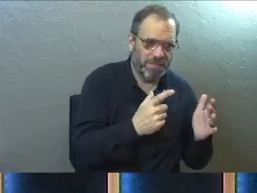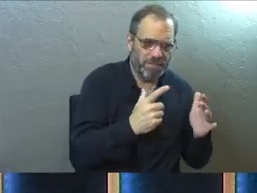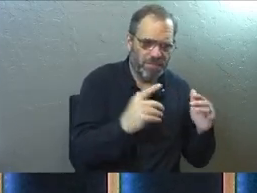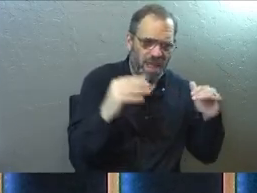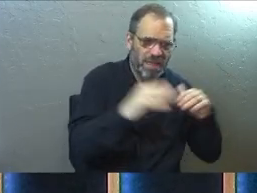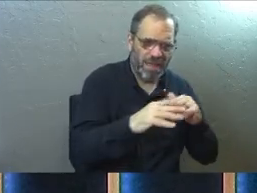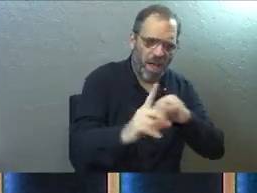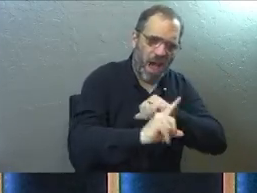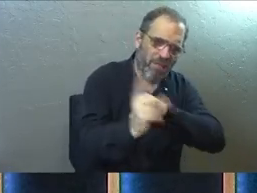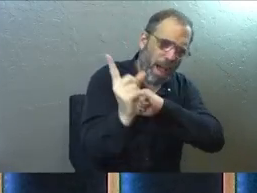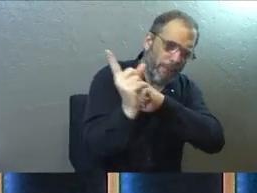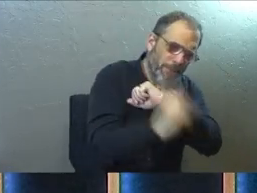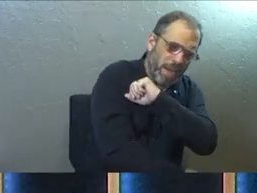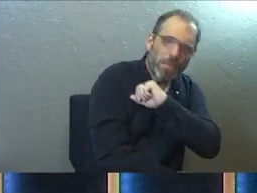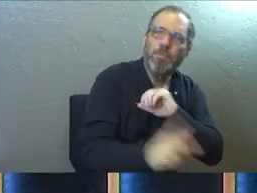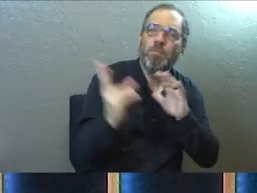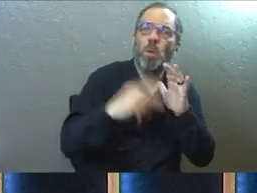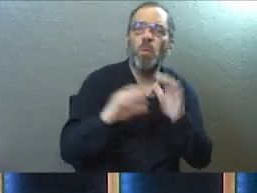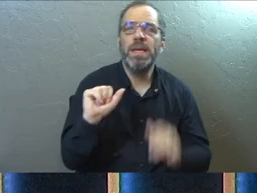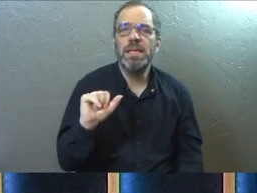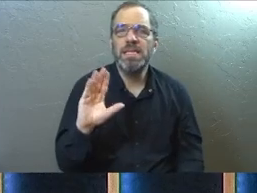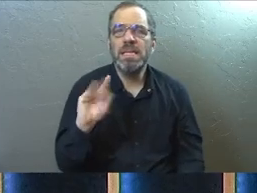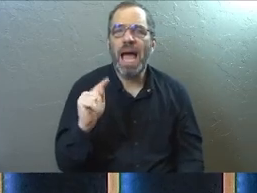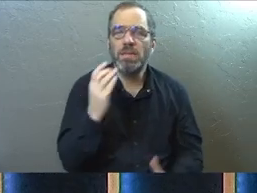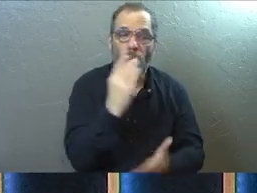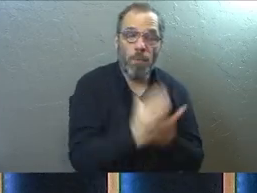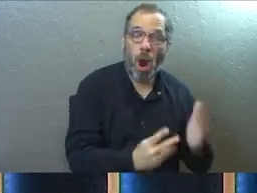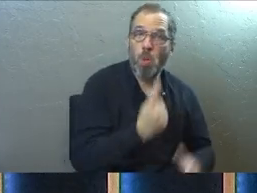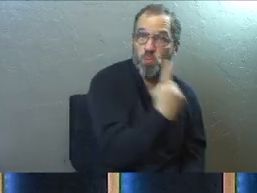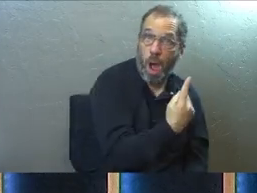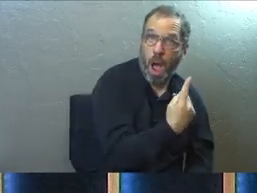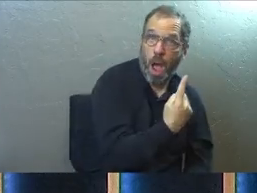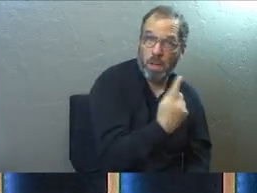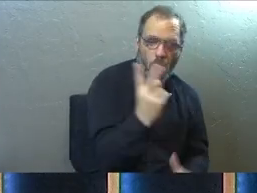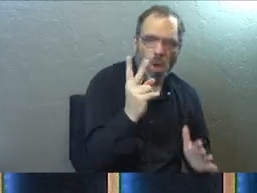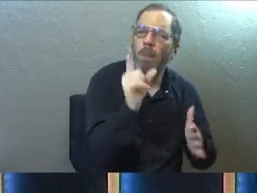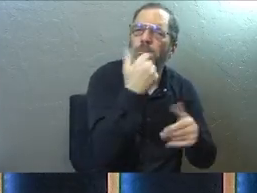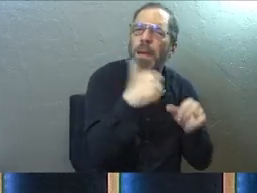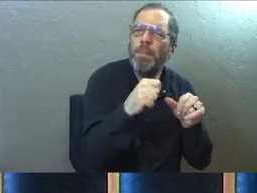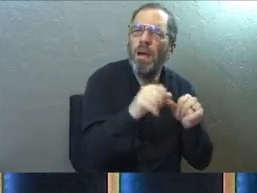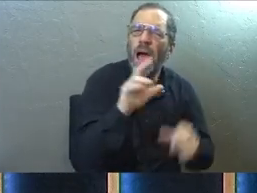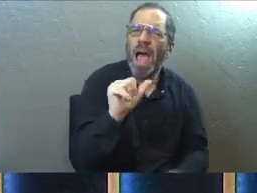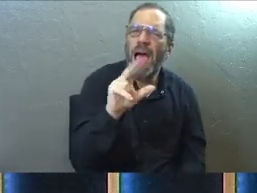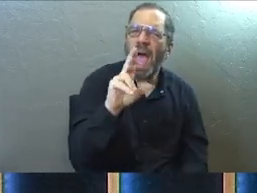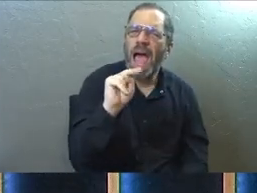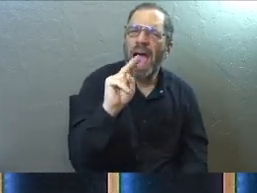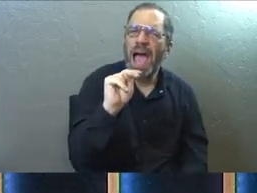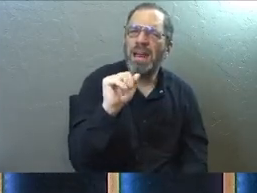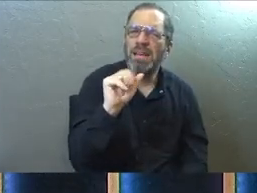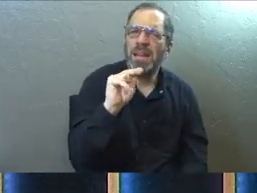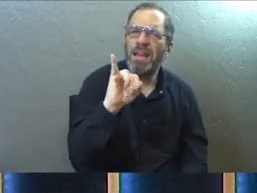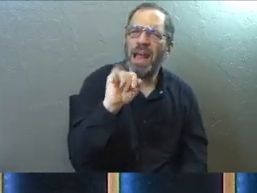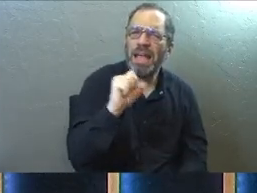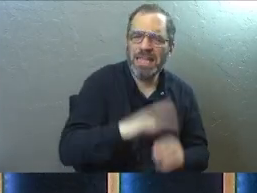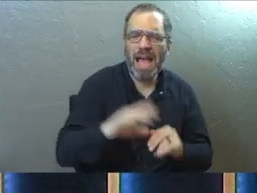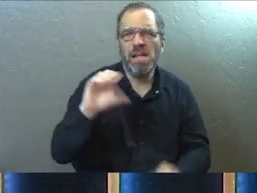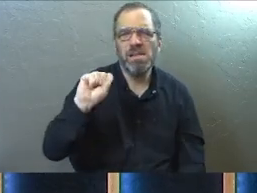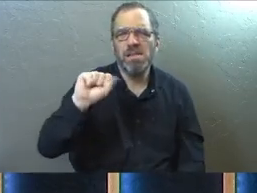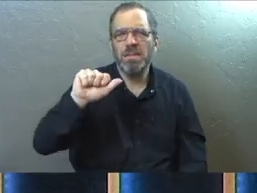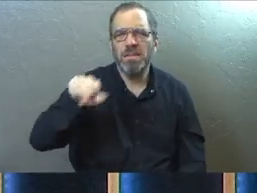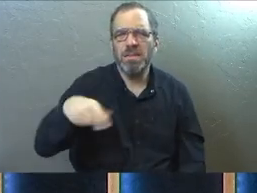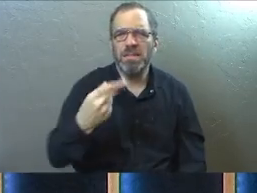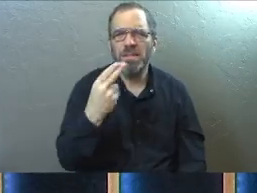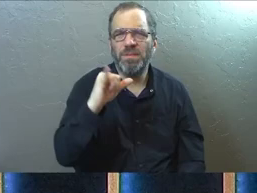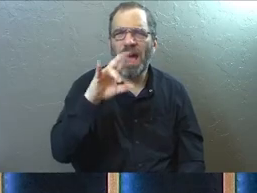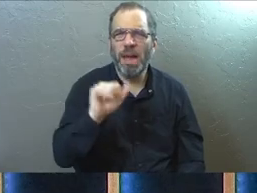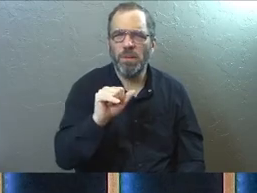level of a punishment, go back to Acts part one, and look for the week where we did Ananias and Sapphira. We spent the entire week on